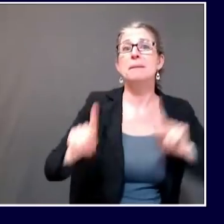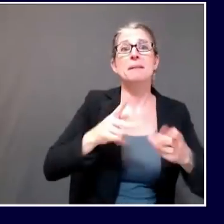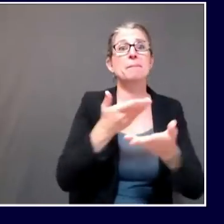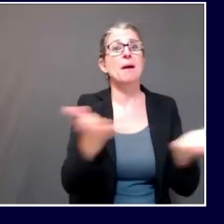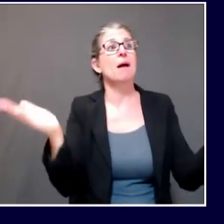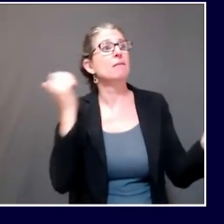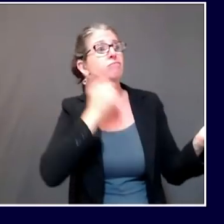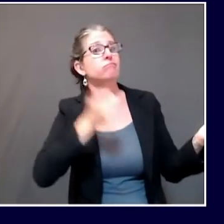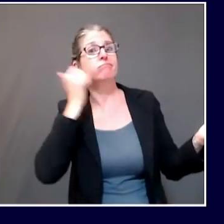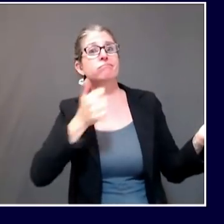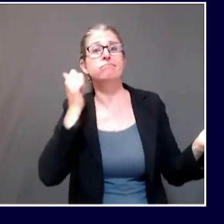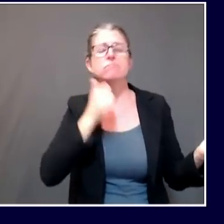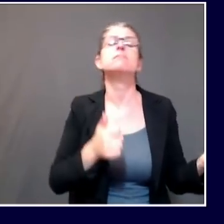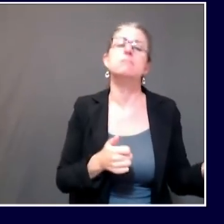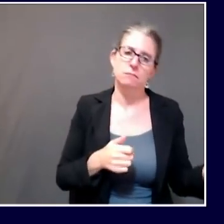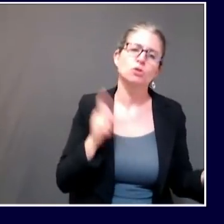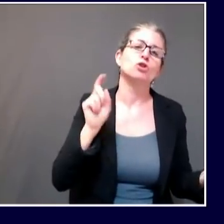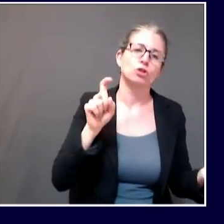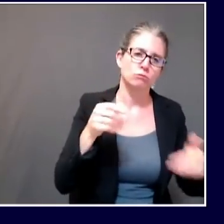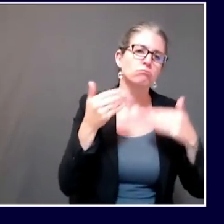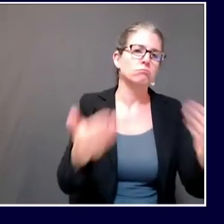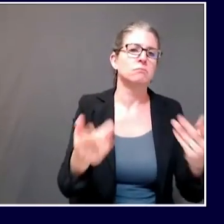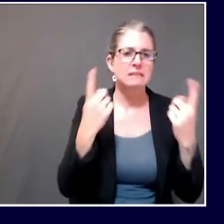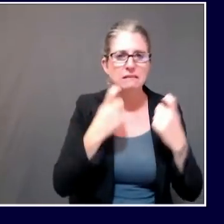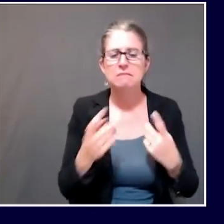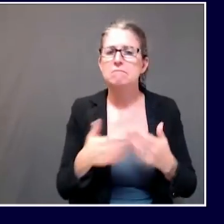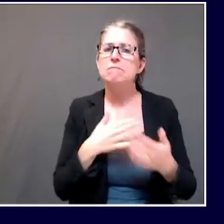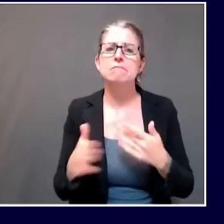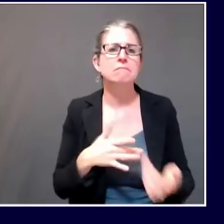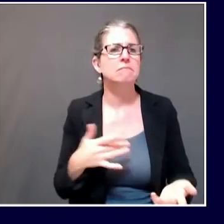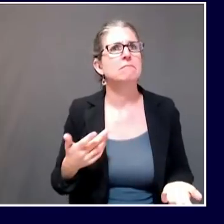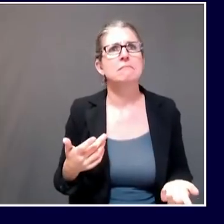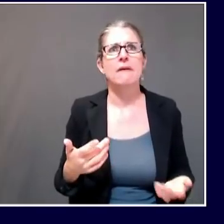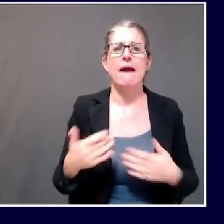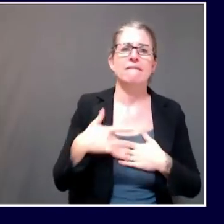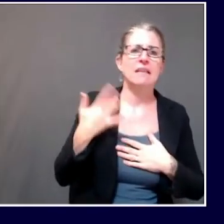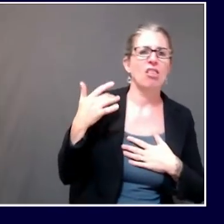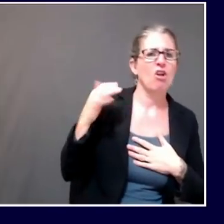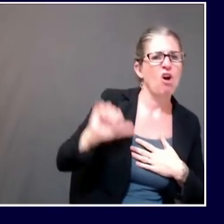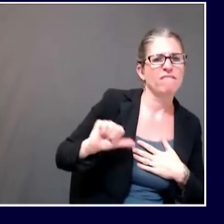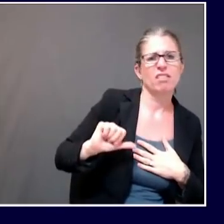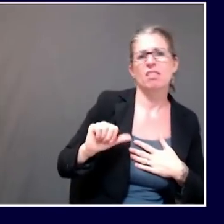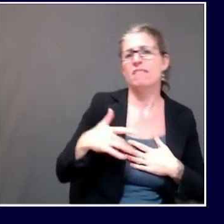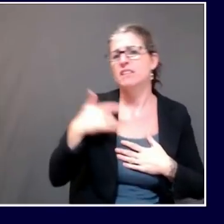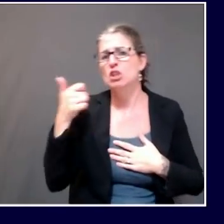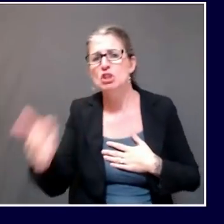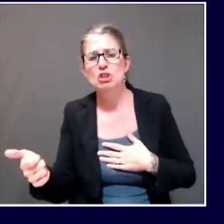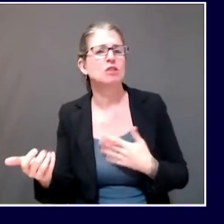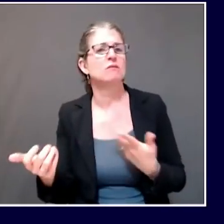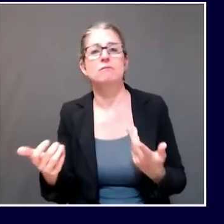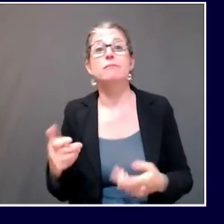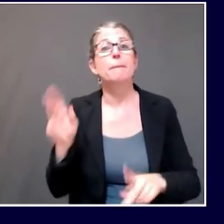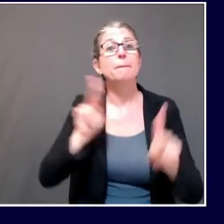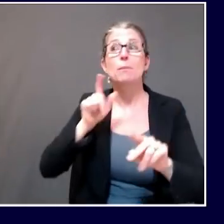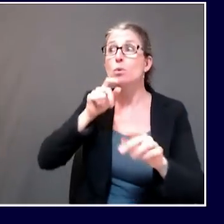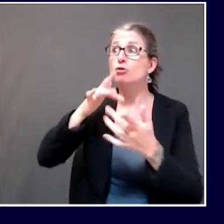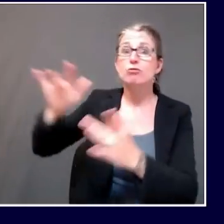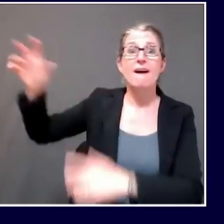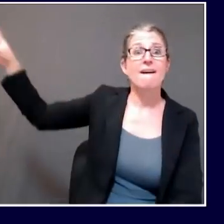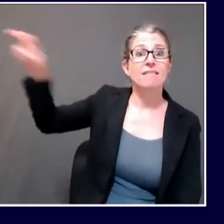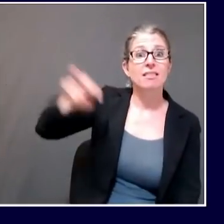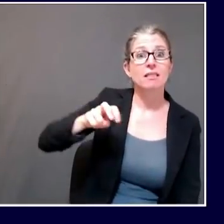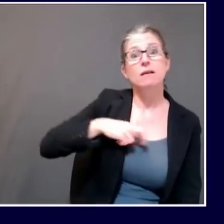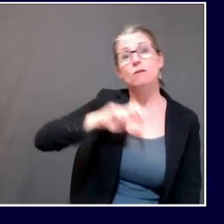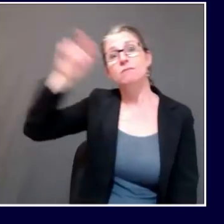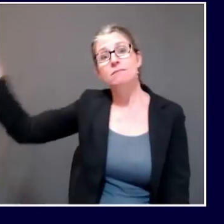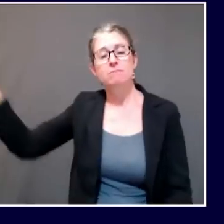includes folks that are returning to Maine from travel to high-risk countries. It includes folks that may have participated in a large gathering.